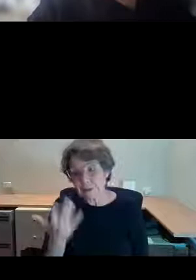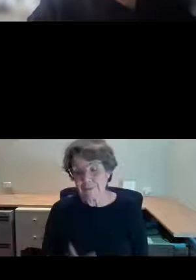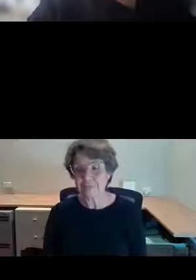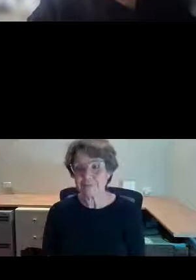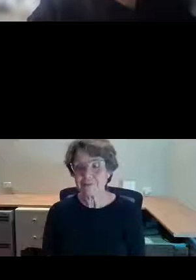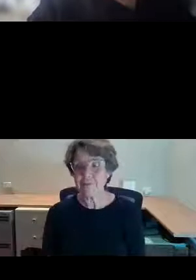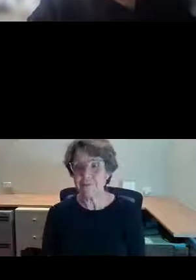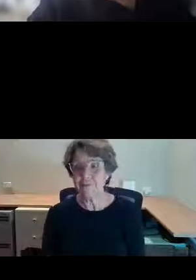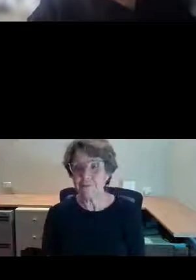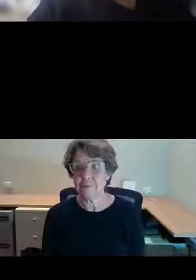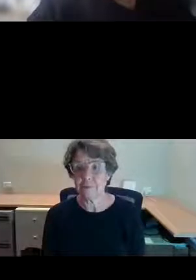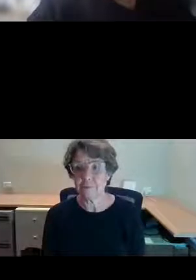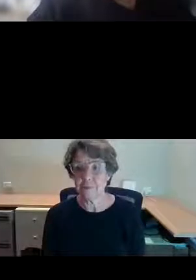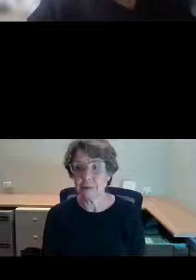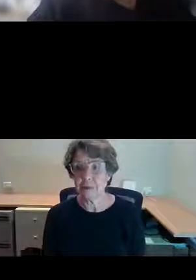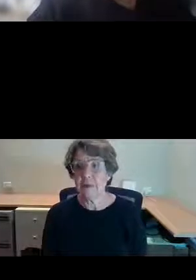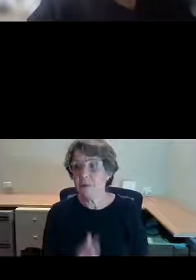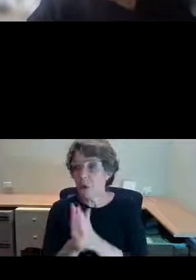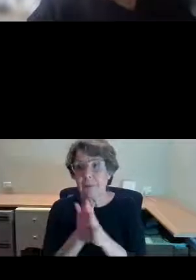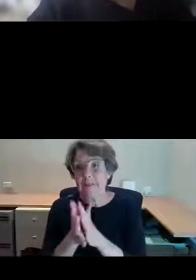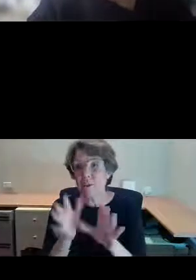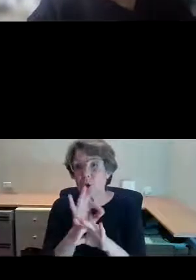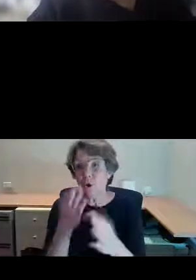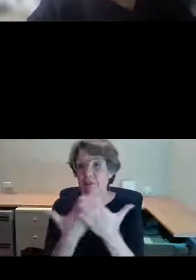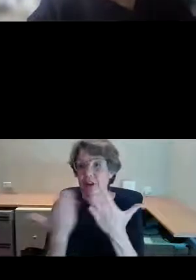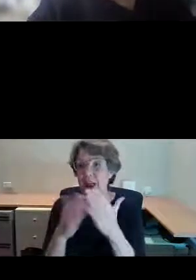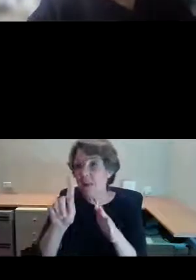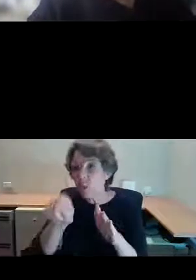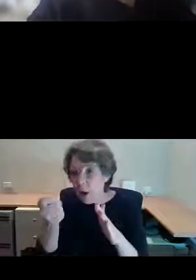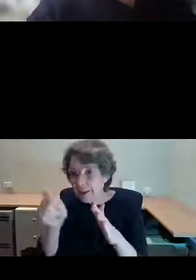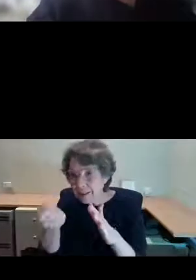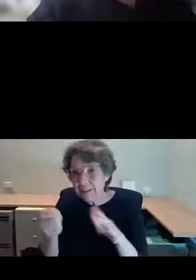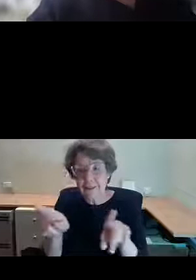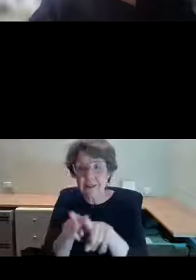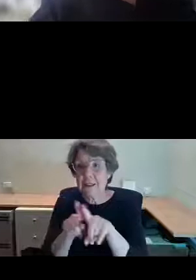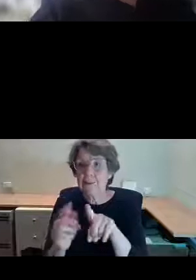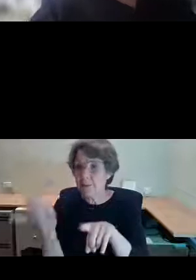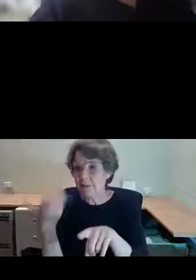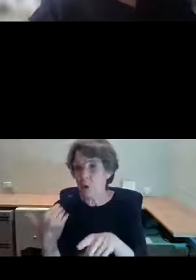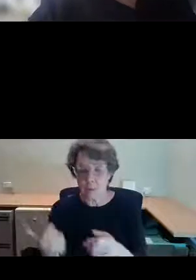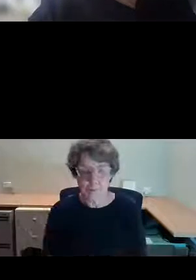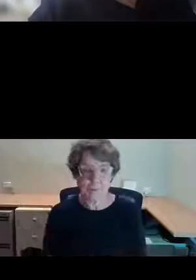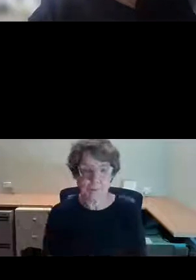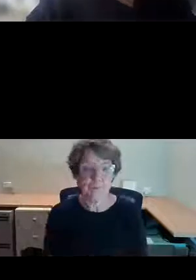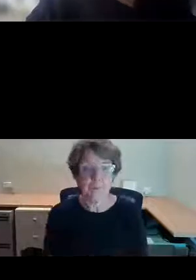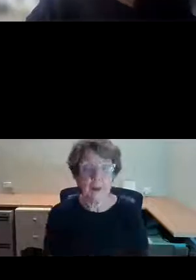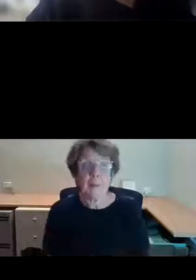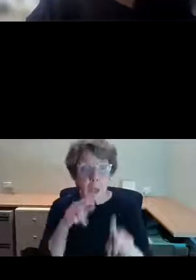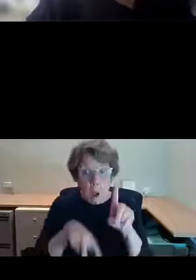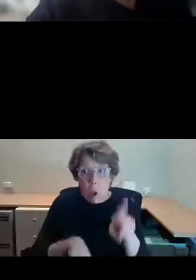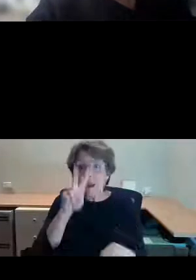it no longer needs to be wound in the same way. But looking up at the building,